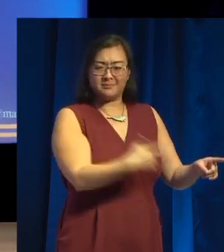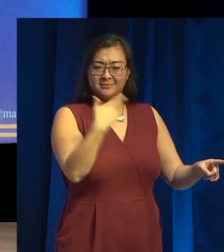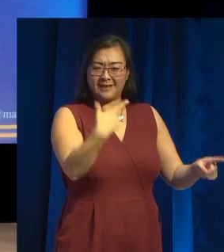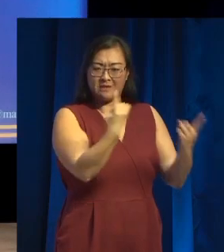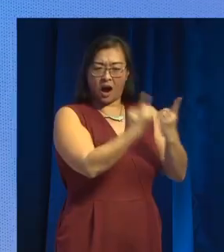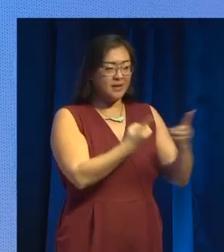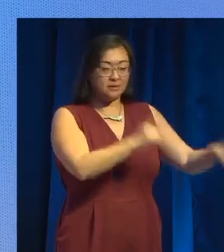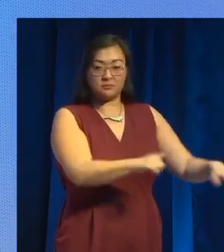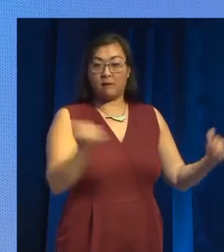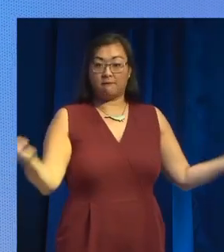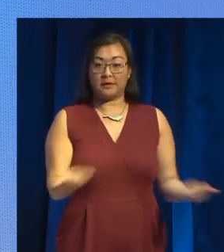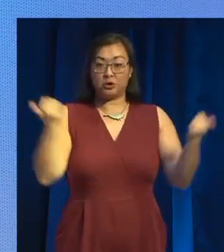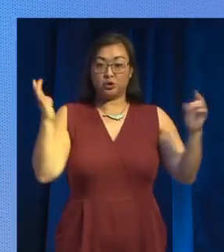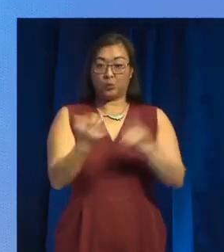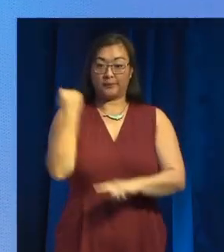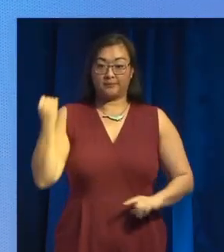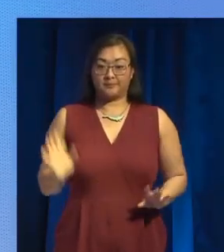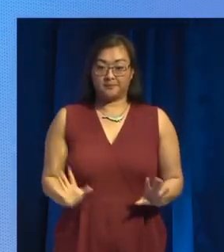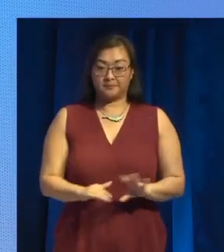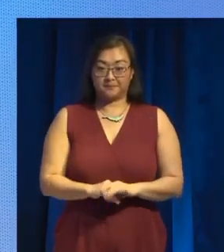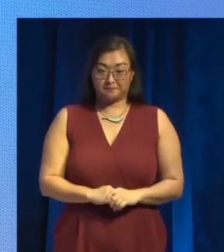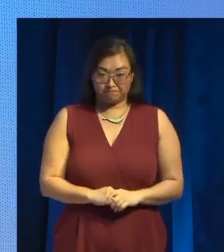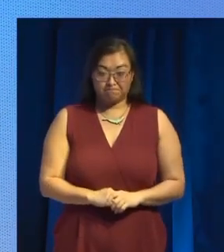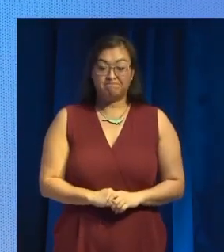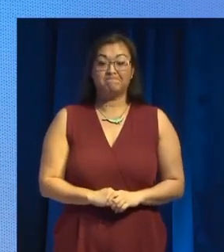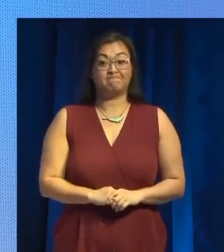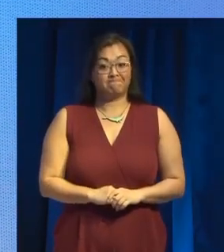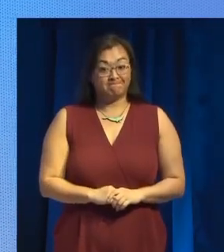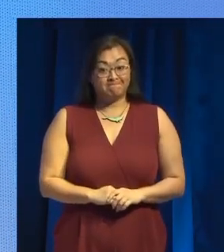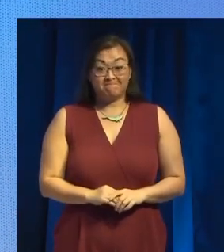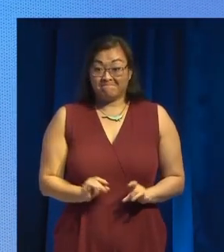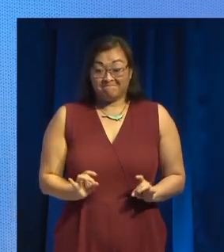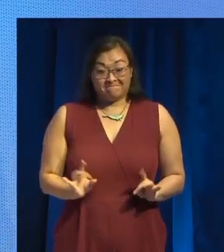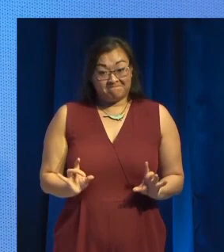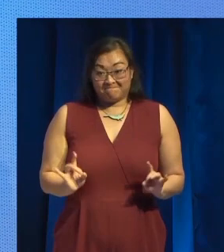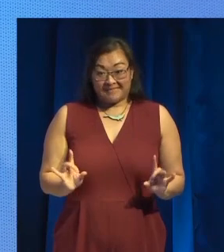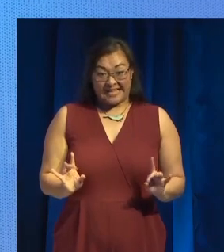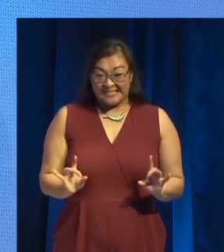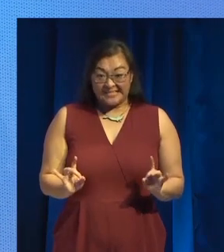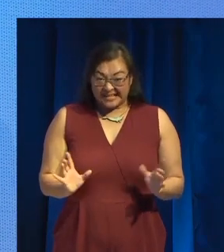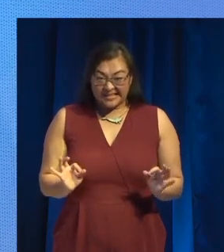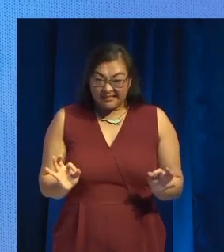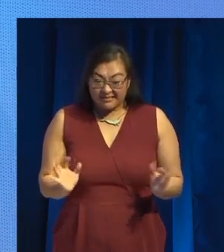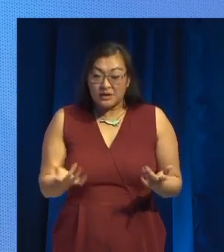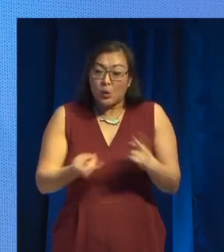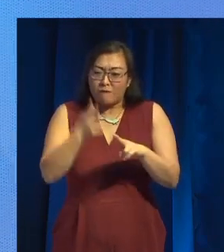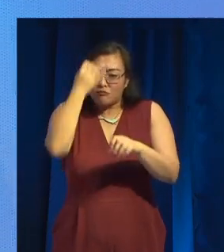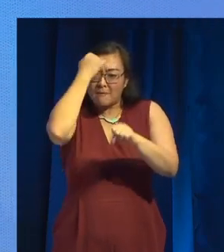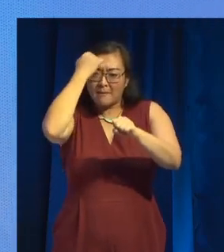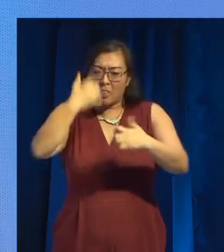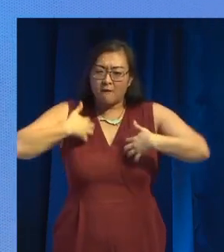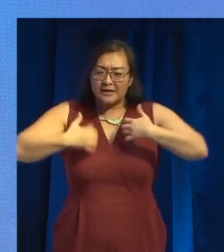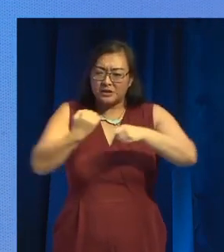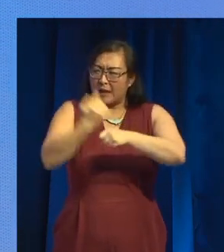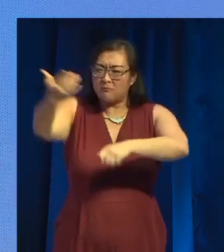game is over, and you've won. That's it. There's nothing there, really. You know, if you remember the old adventure games from the very early days, the very